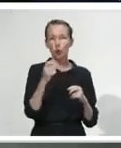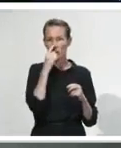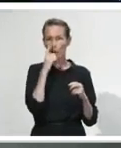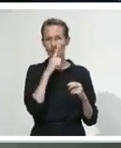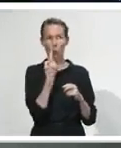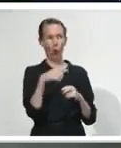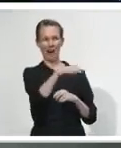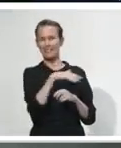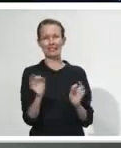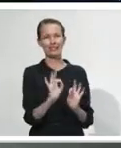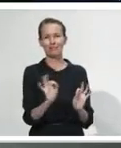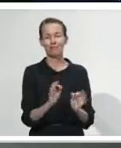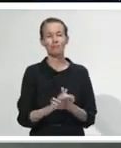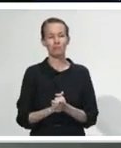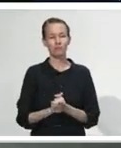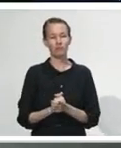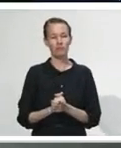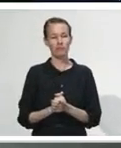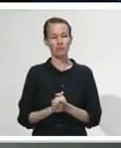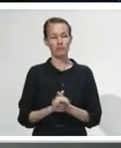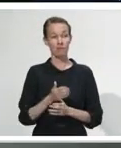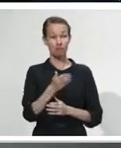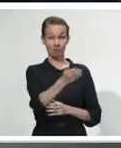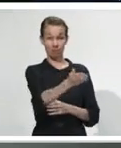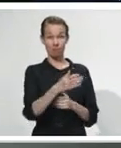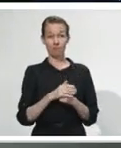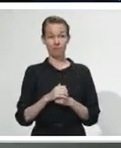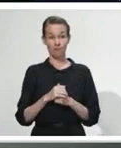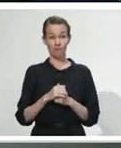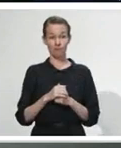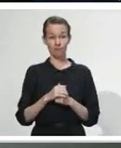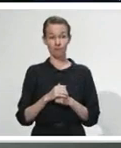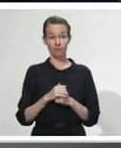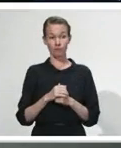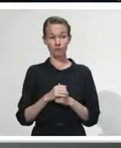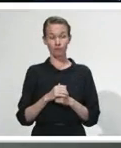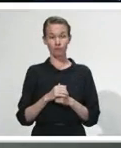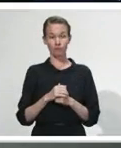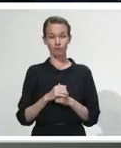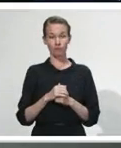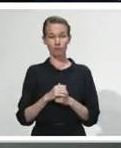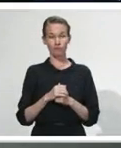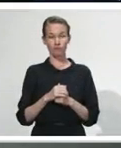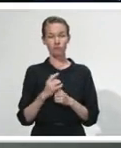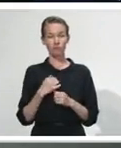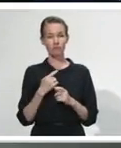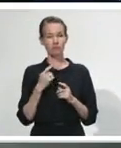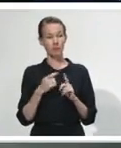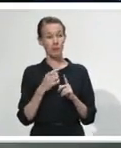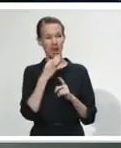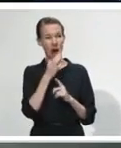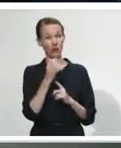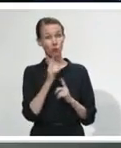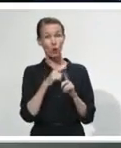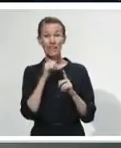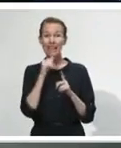In terms of the distancing when people are in a restaurant or a cafe and they're not allowed to be within two metres of each other, when does that go? Is that level one